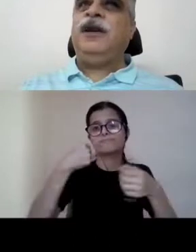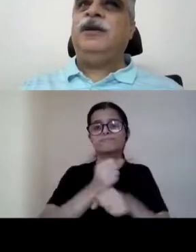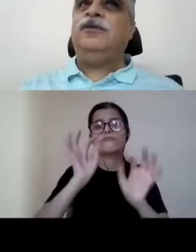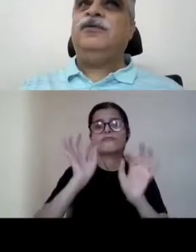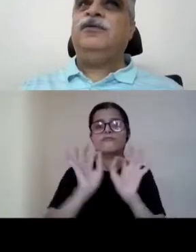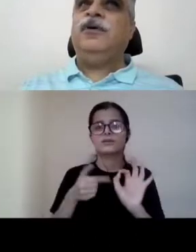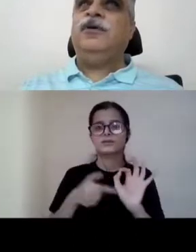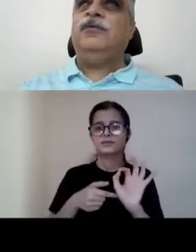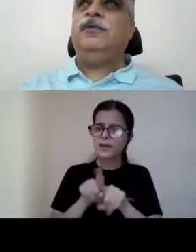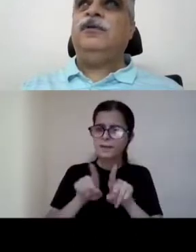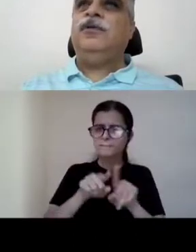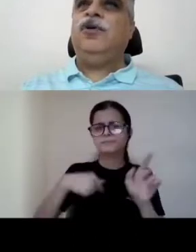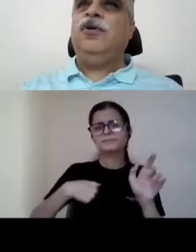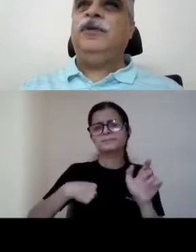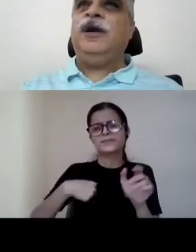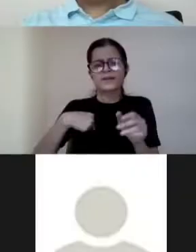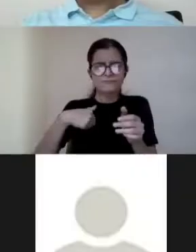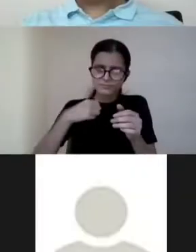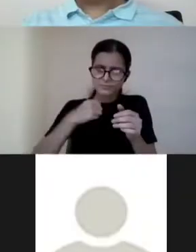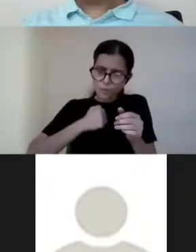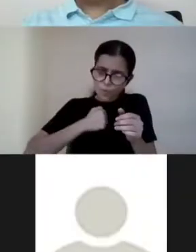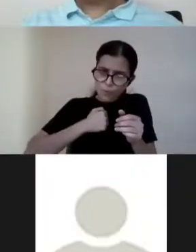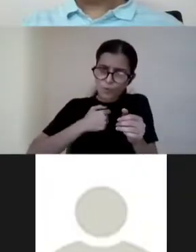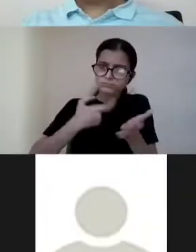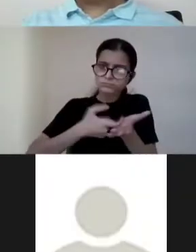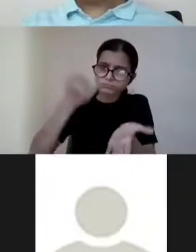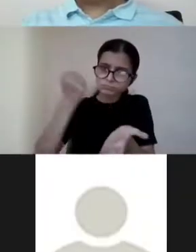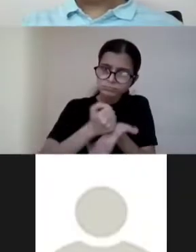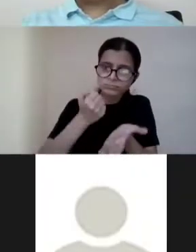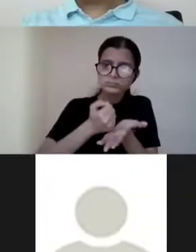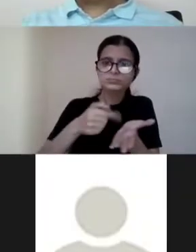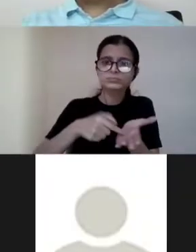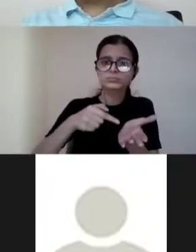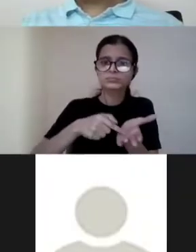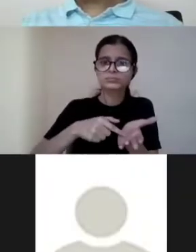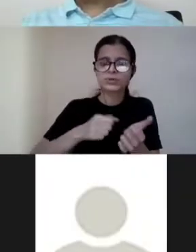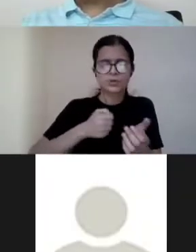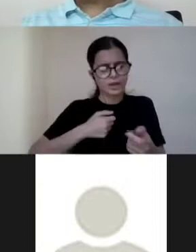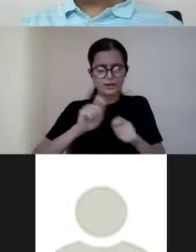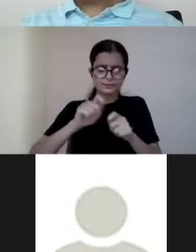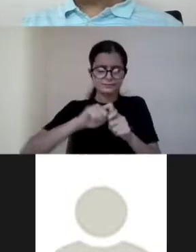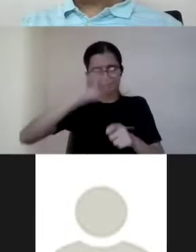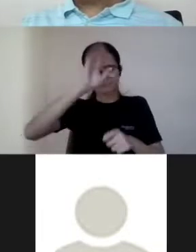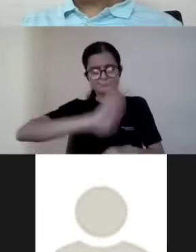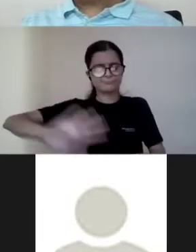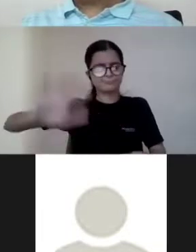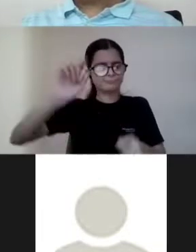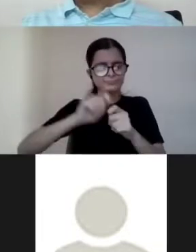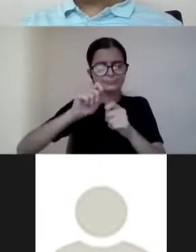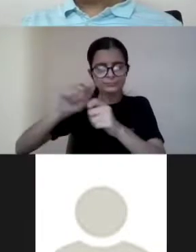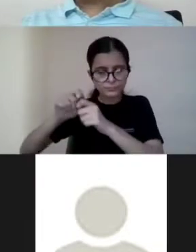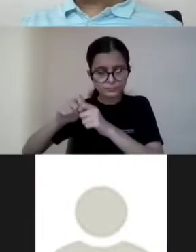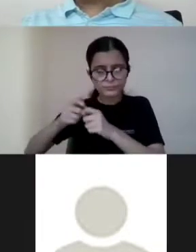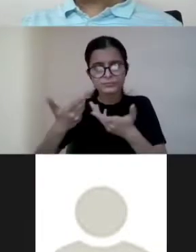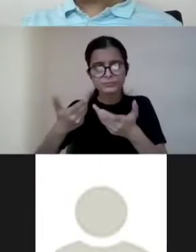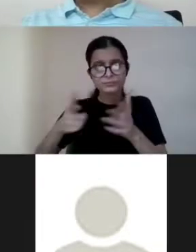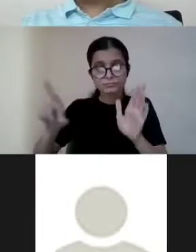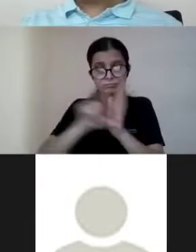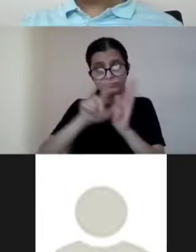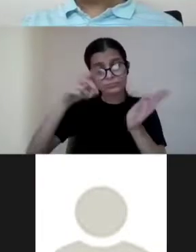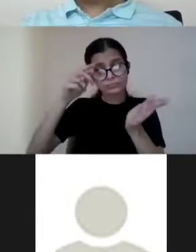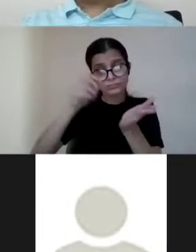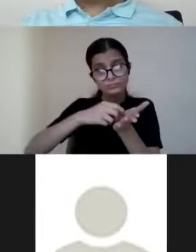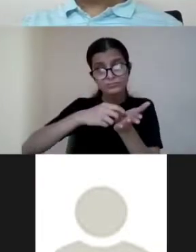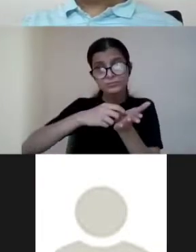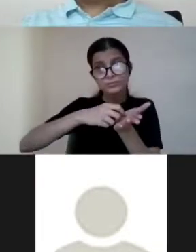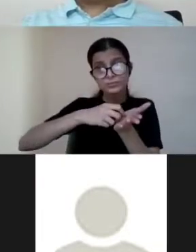have a right uh you know copyright on certain work in india it does not automatically it doesn't translate